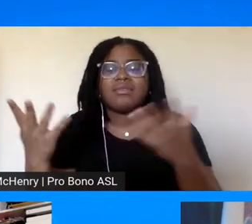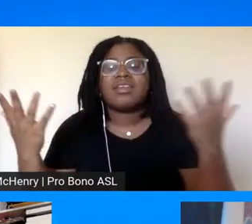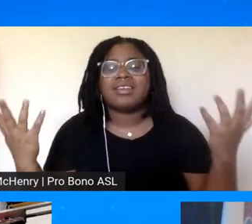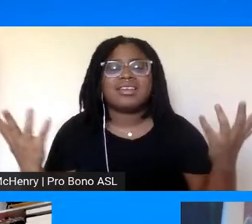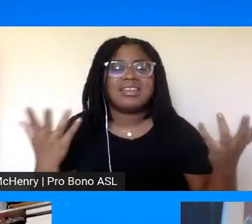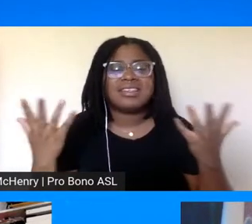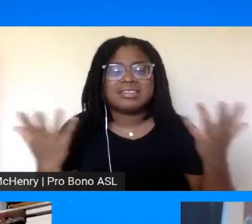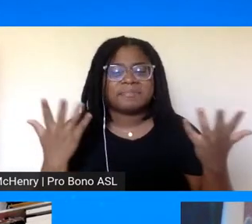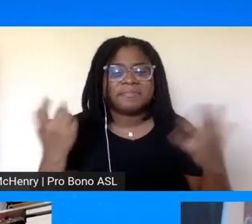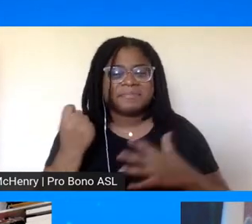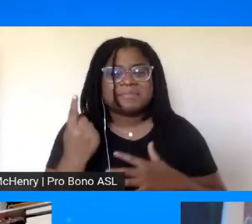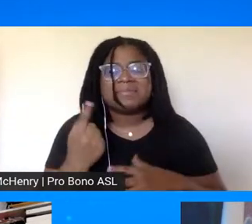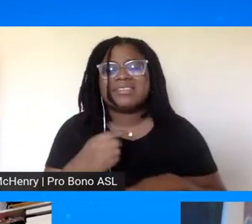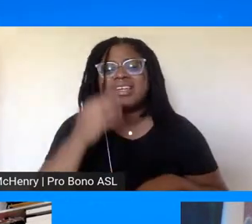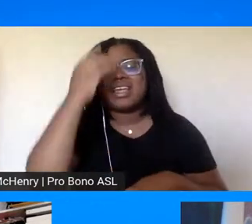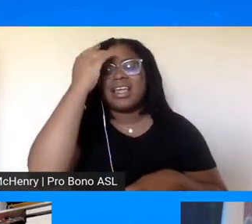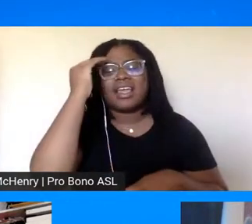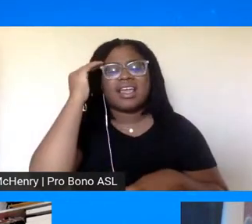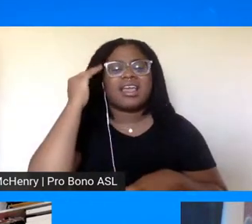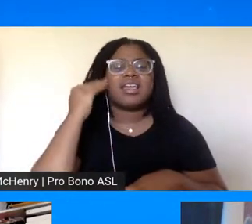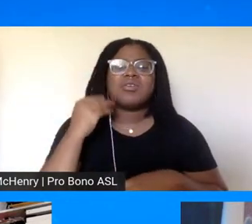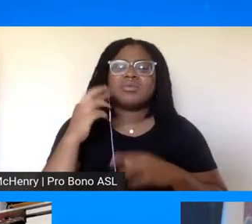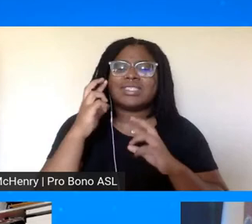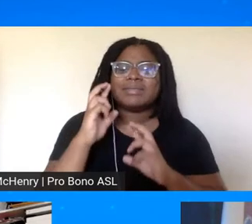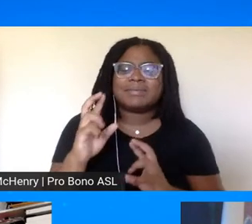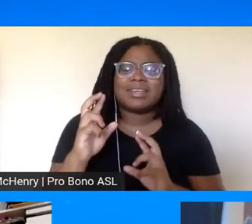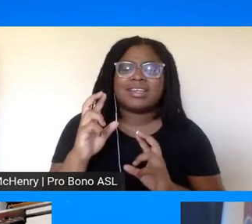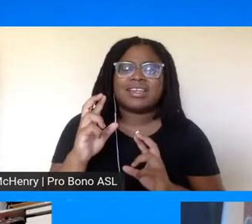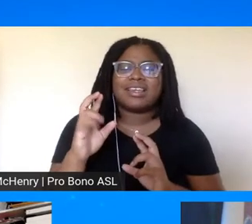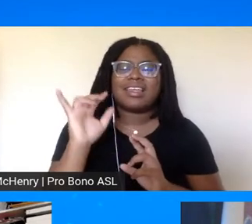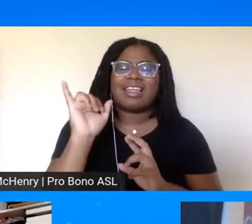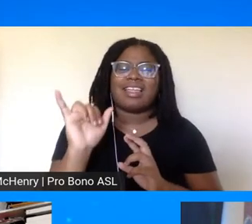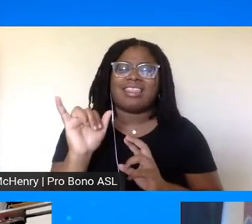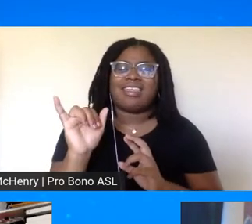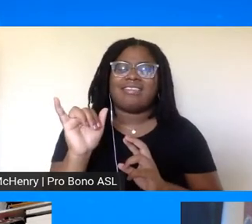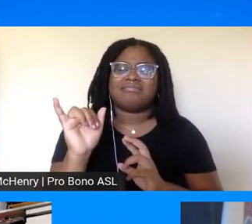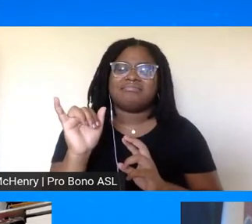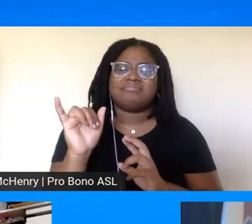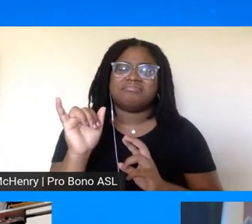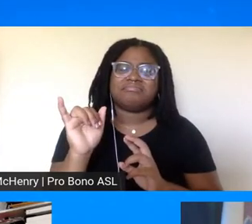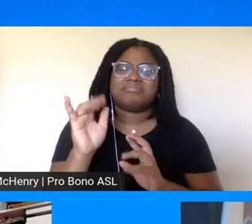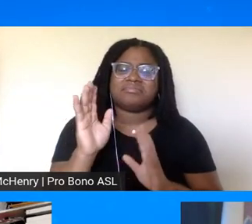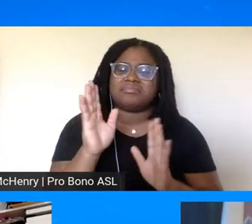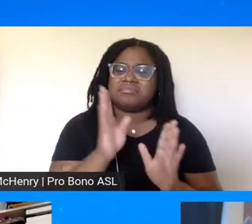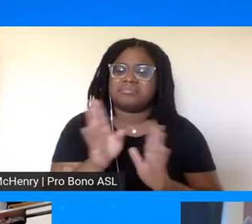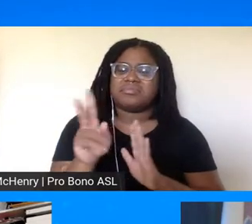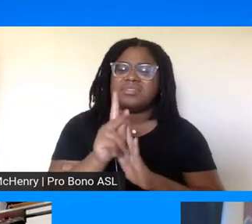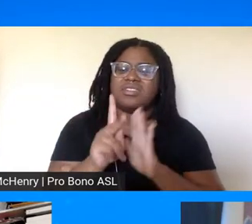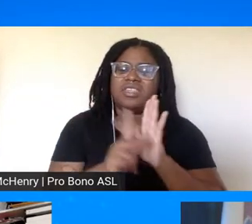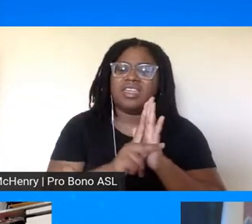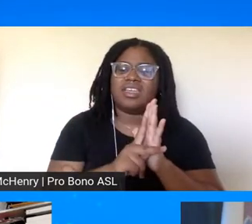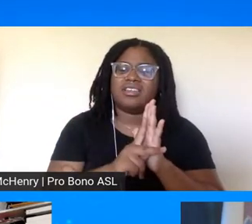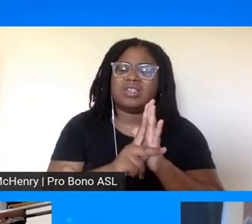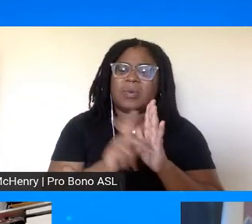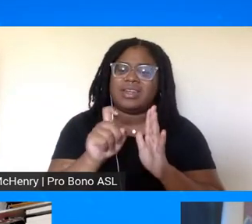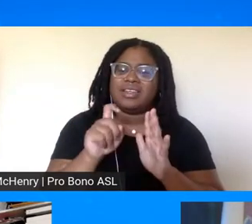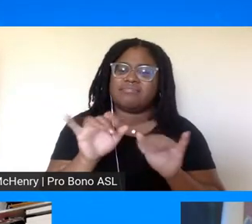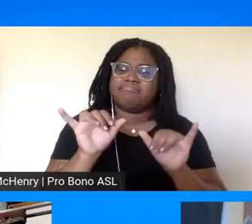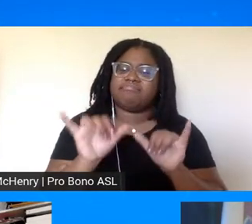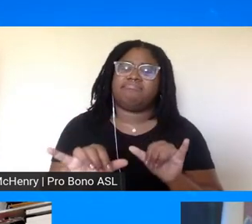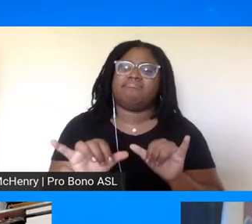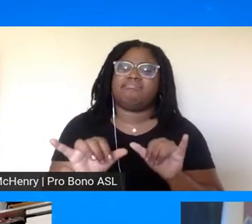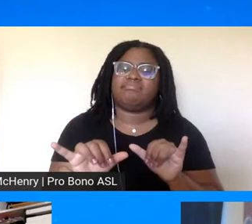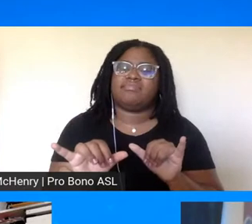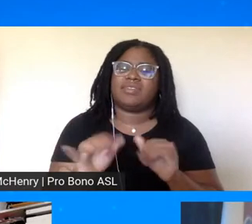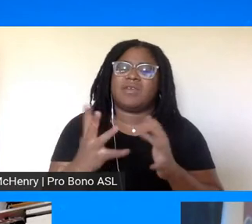and really respect that kind of protocol because we got to yield. That means yielding, you know, because we